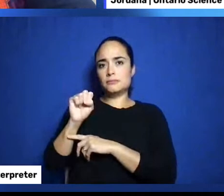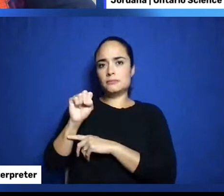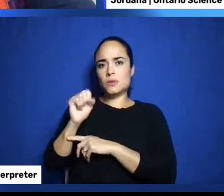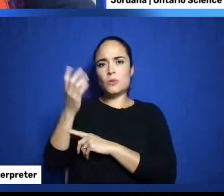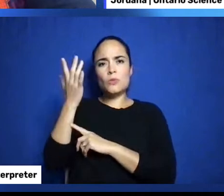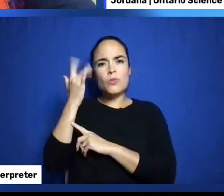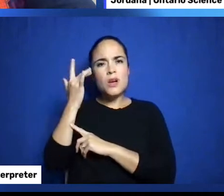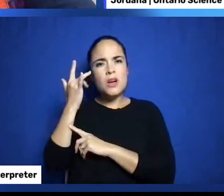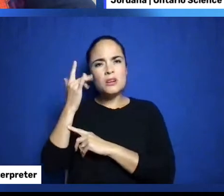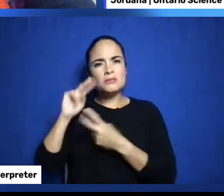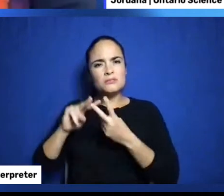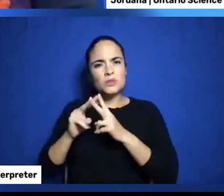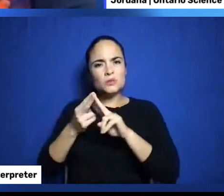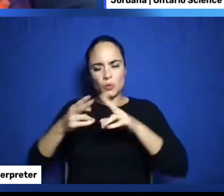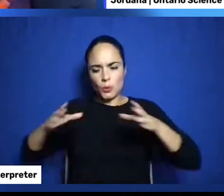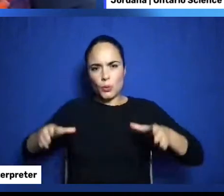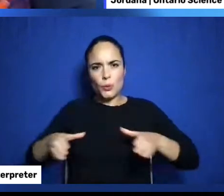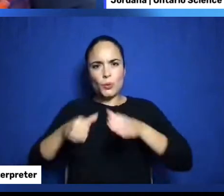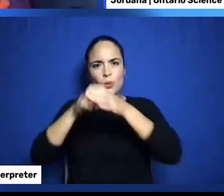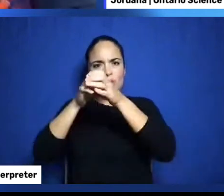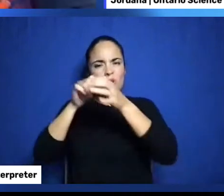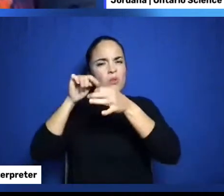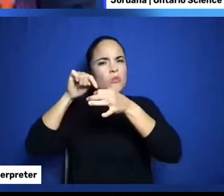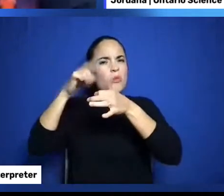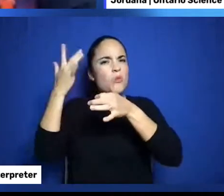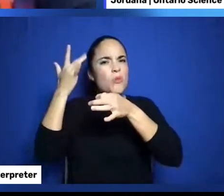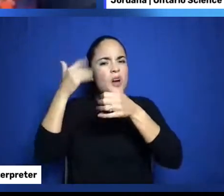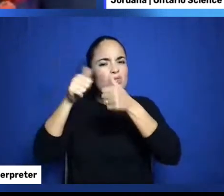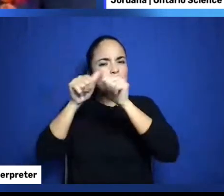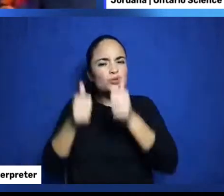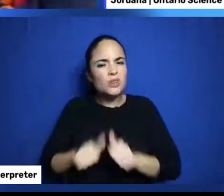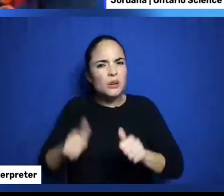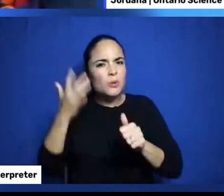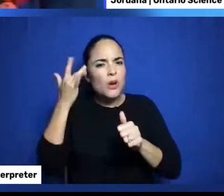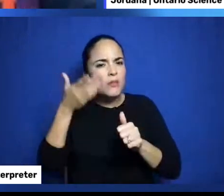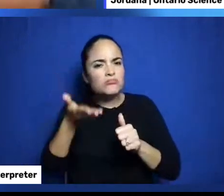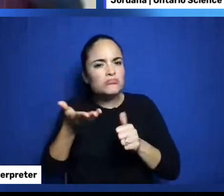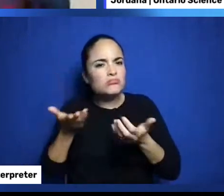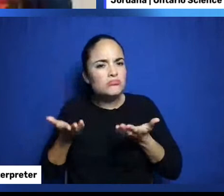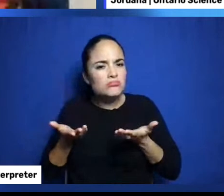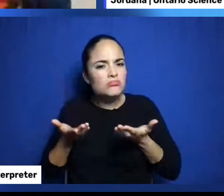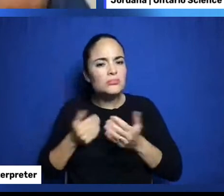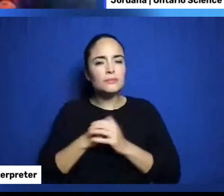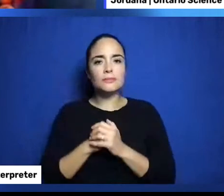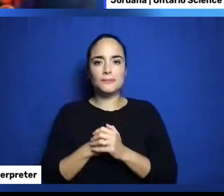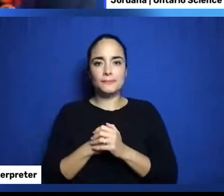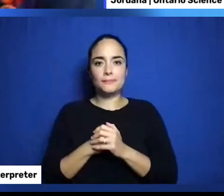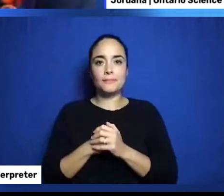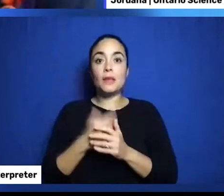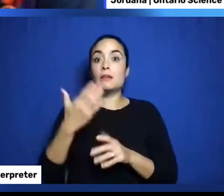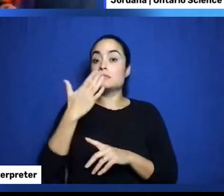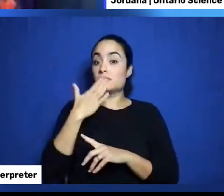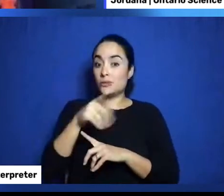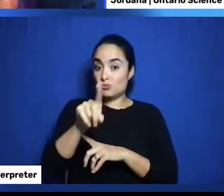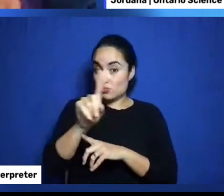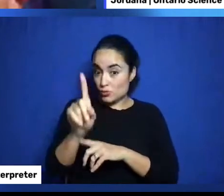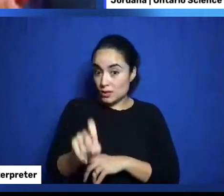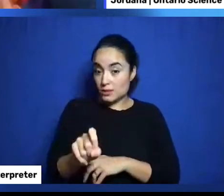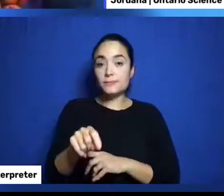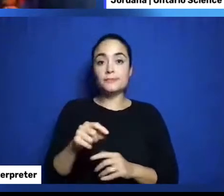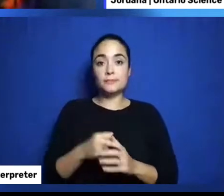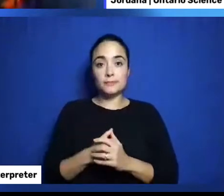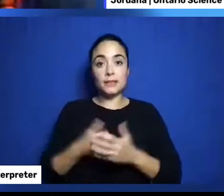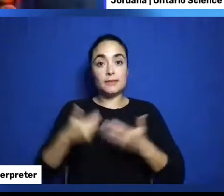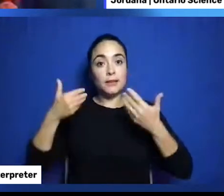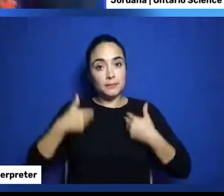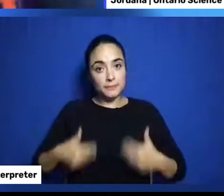shape. Oh. That's a great question. So, I myself. I'm still young. I'm still a learner.